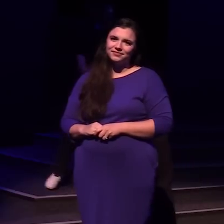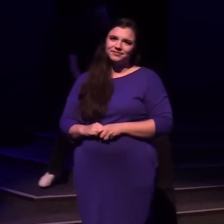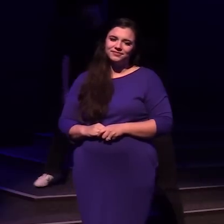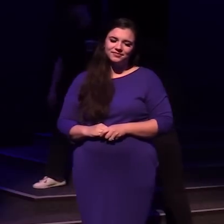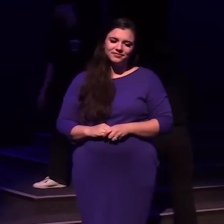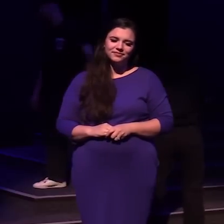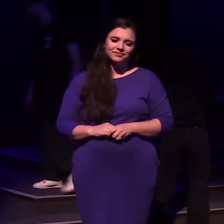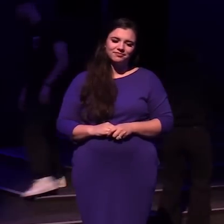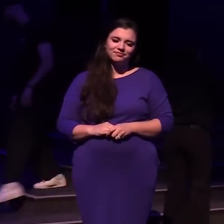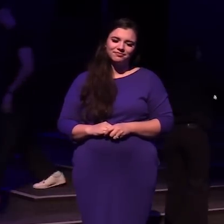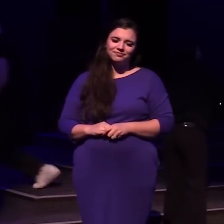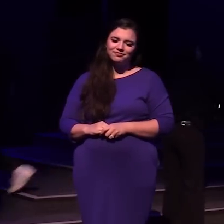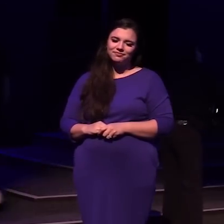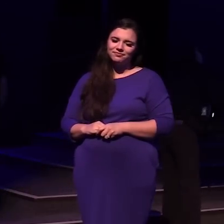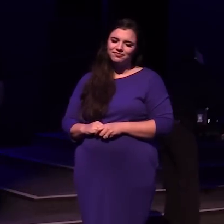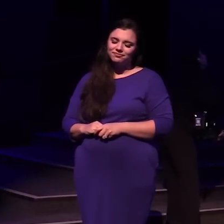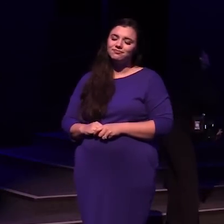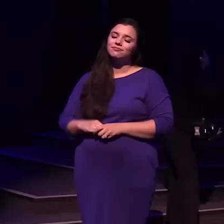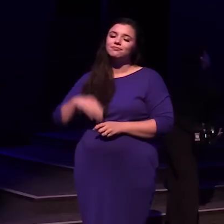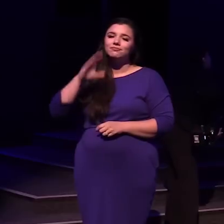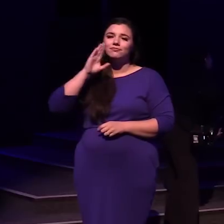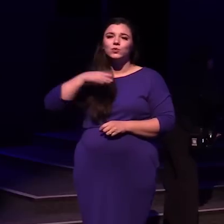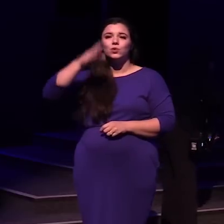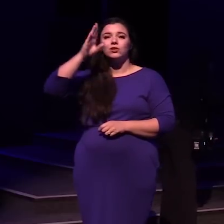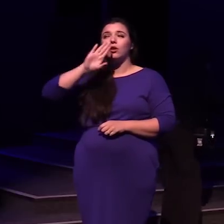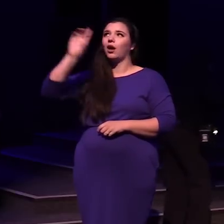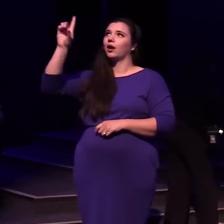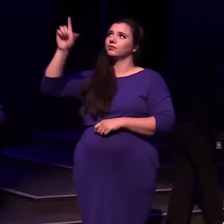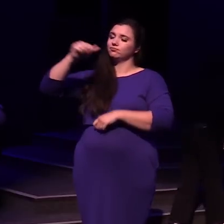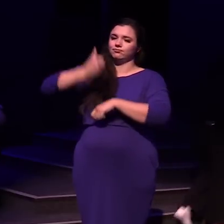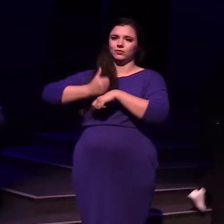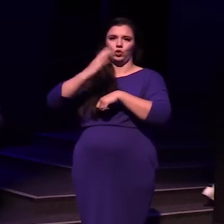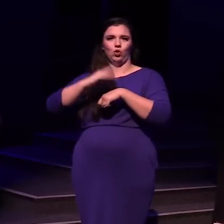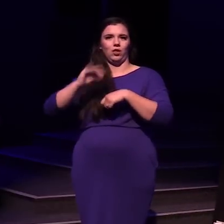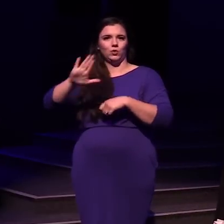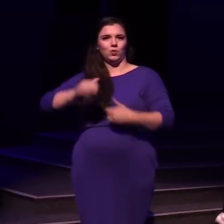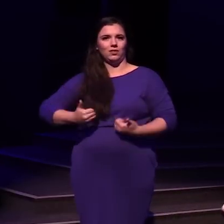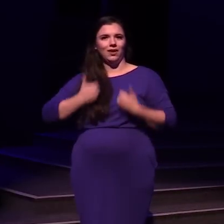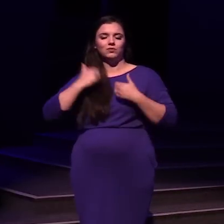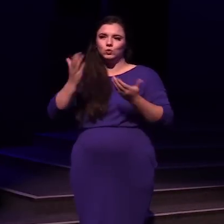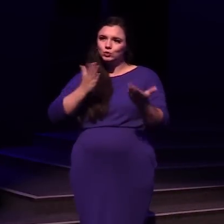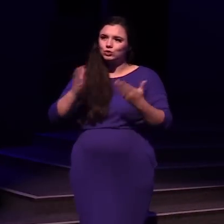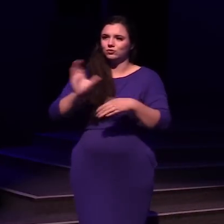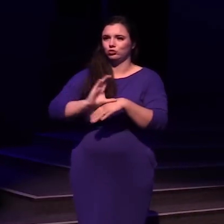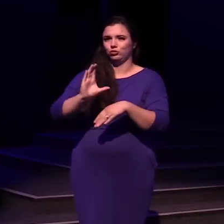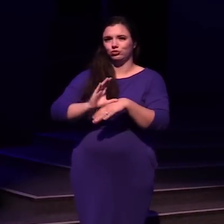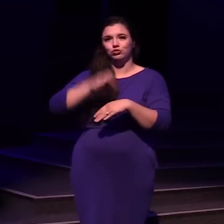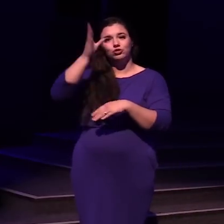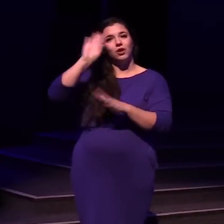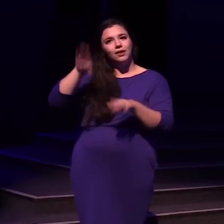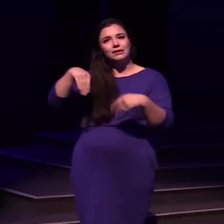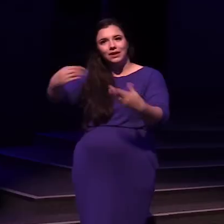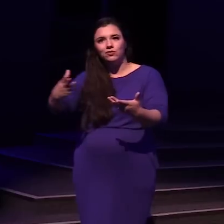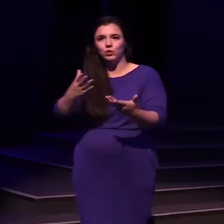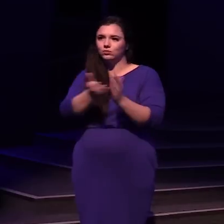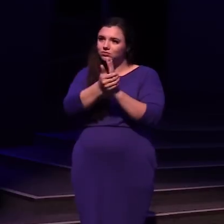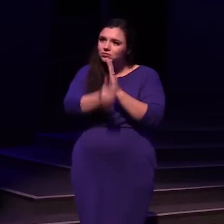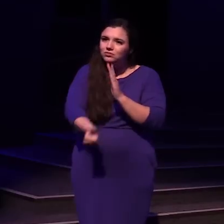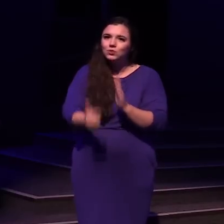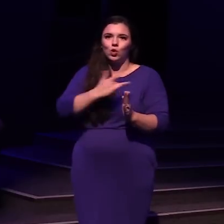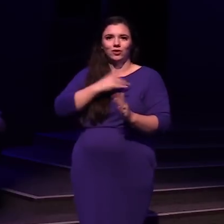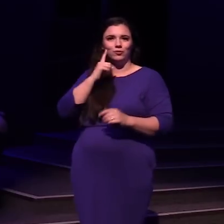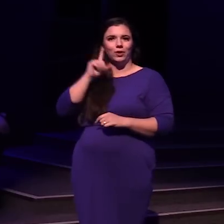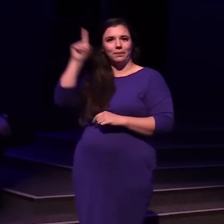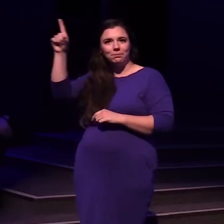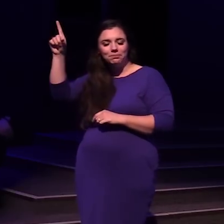You know that God has placed a call on your life to serve the church God has given you giftings and a heart for people You may be